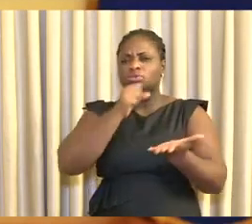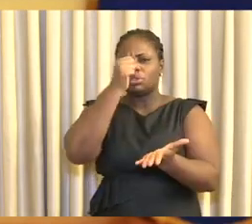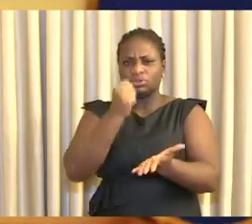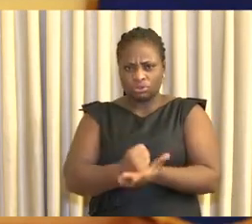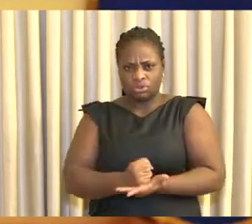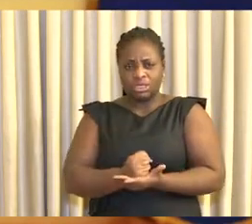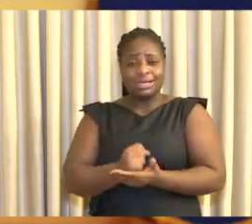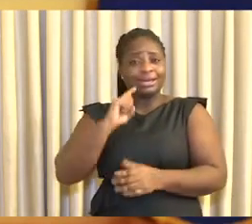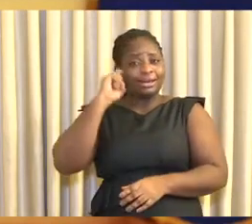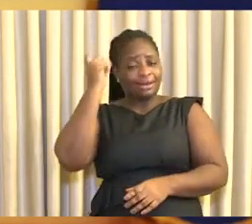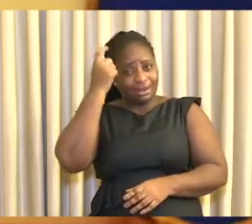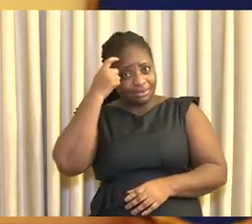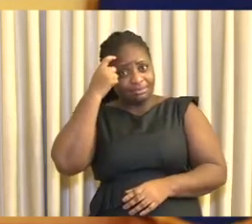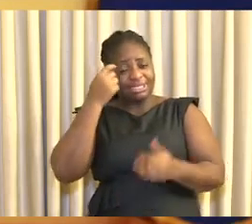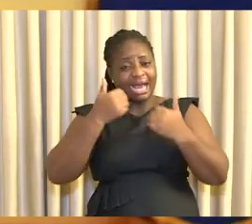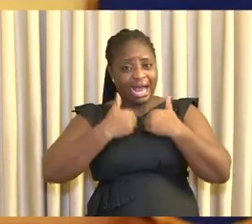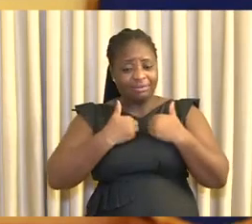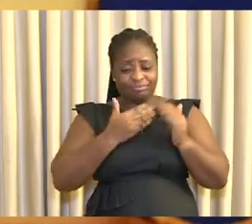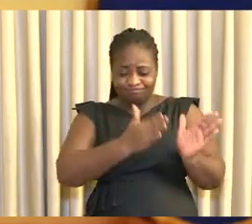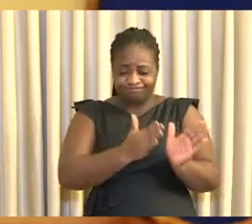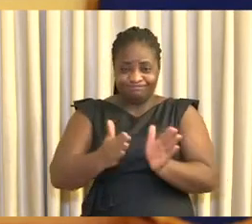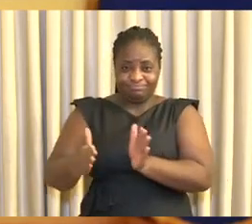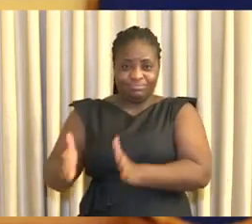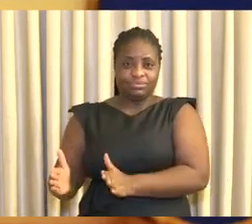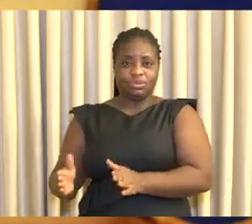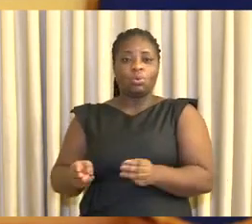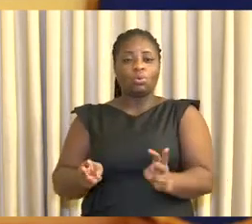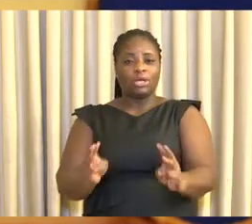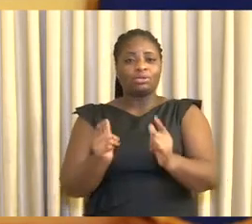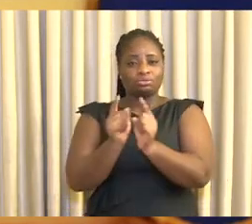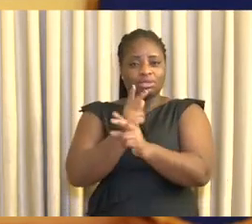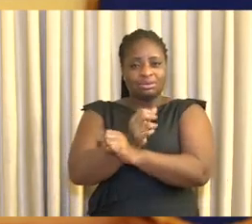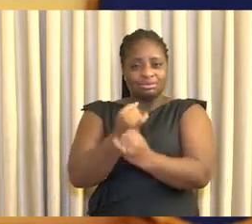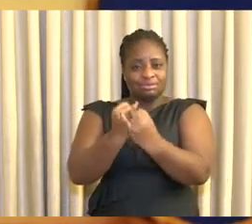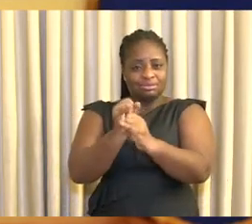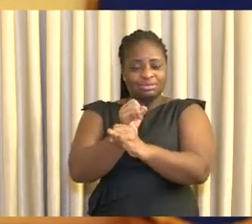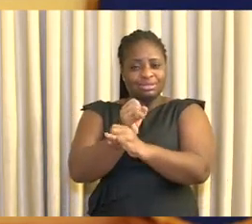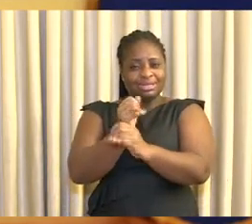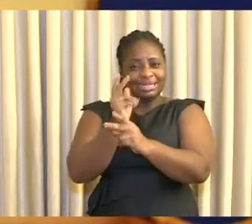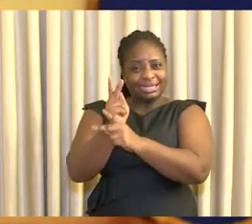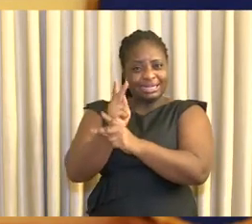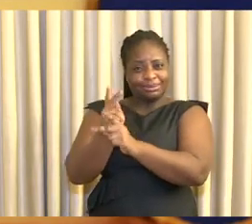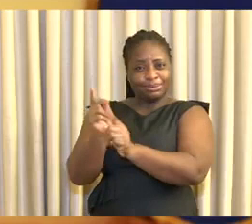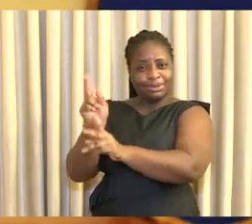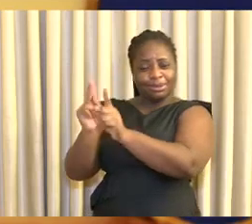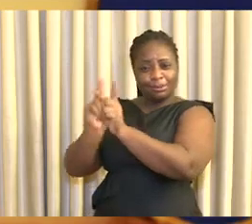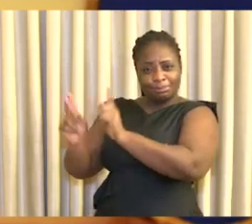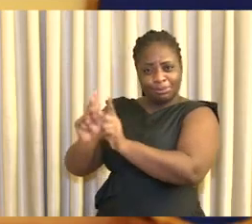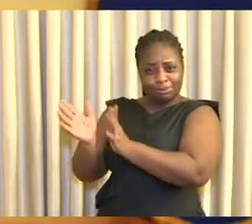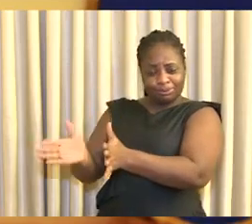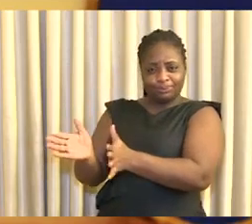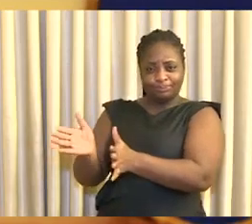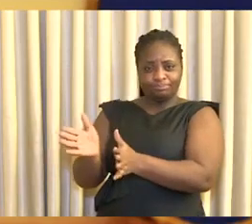that government has put in place the appropriate measures to isolate and treat them. Should there be an